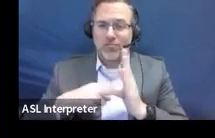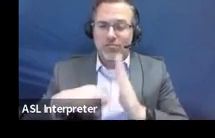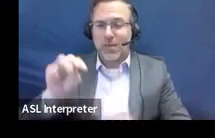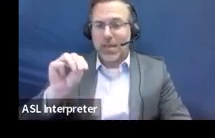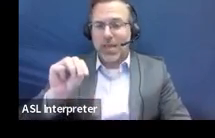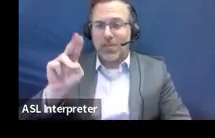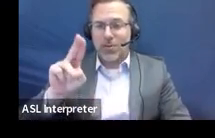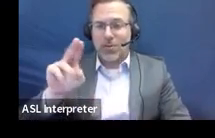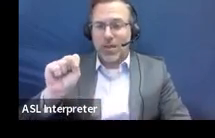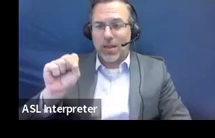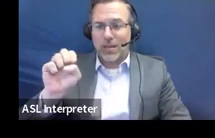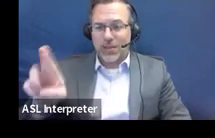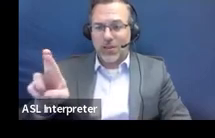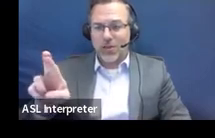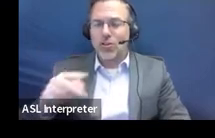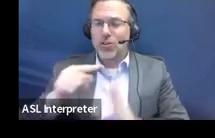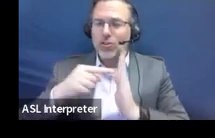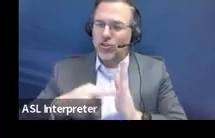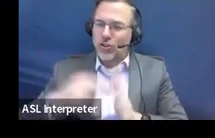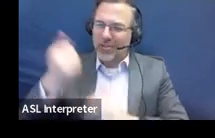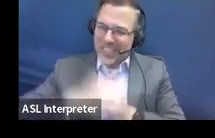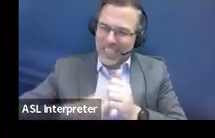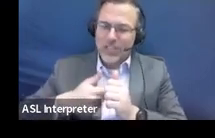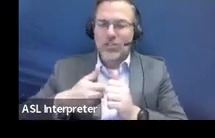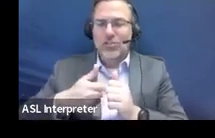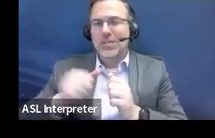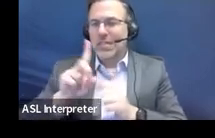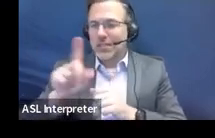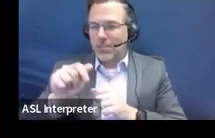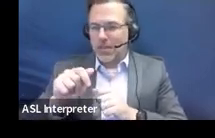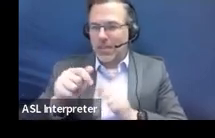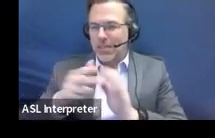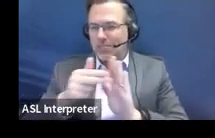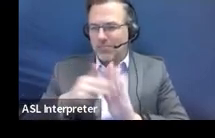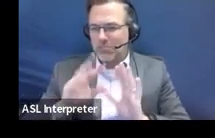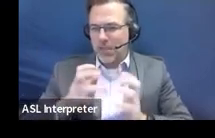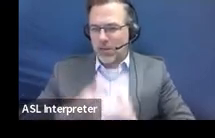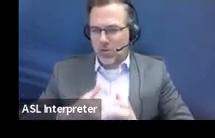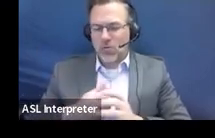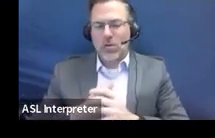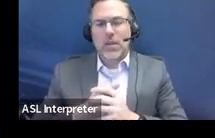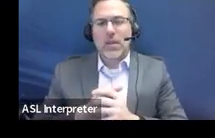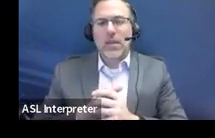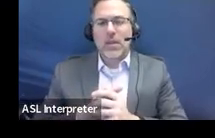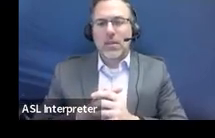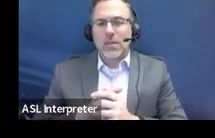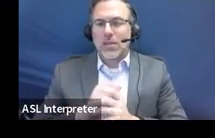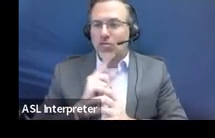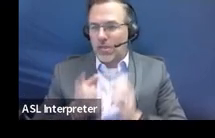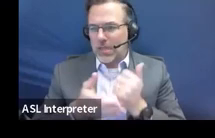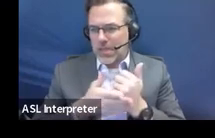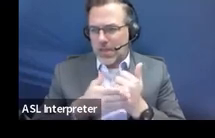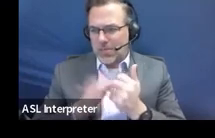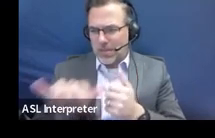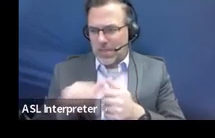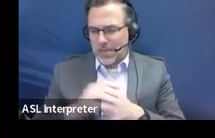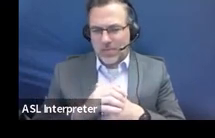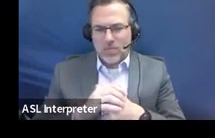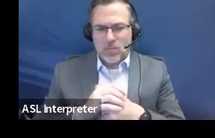definitions of each disability category and the procedures for determination. So it's really useful for that. And